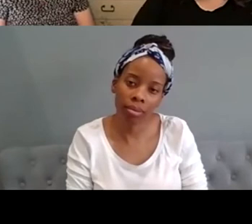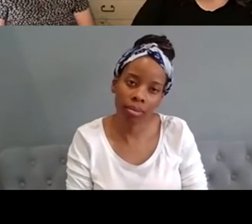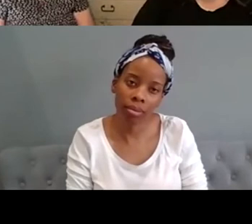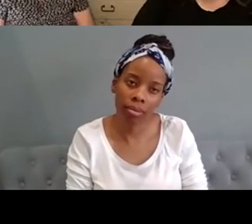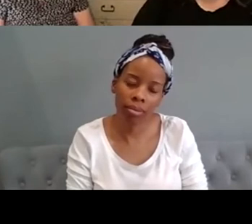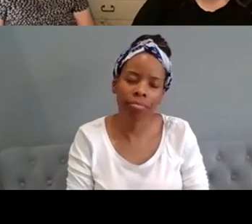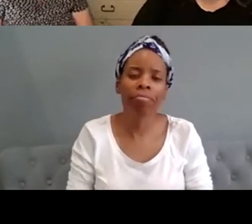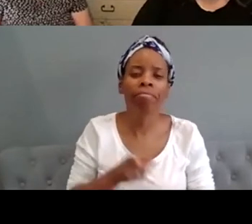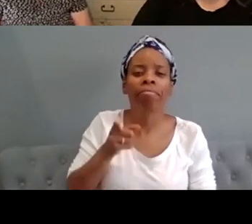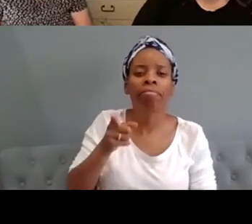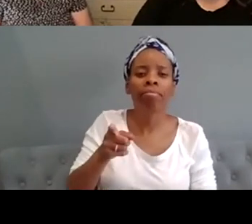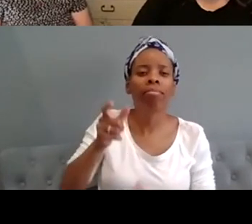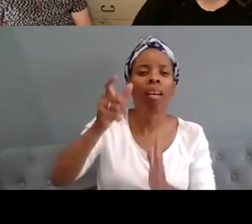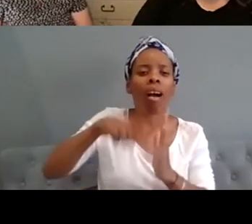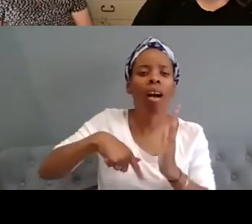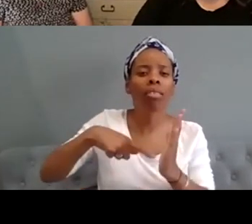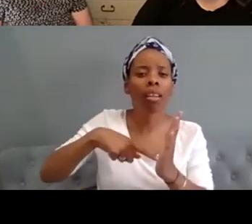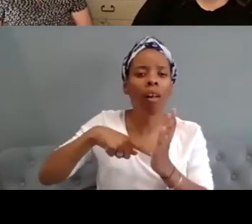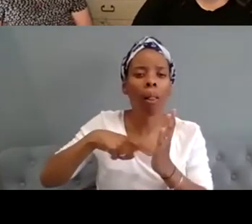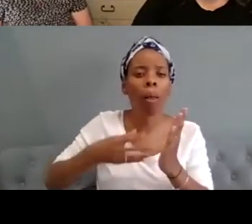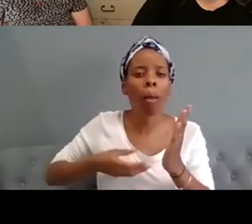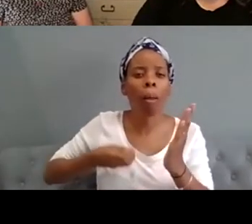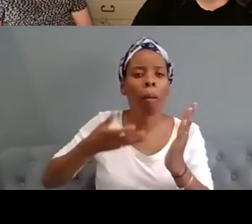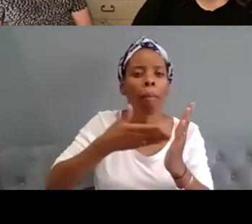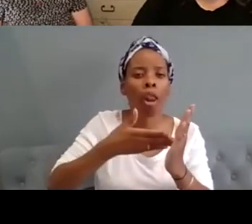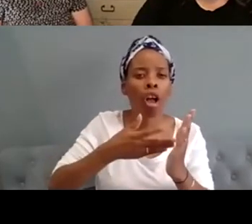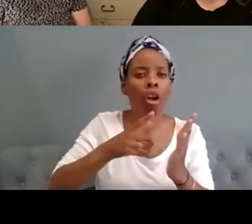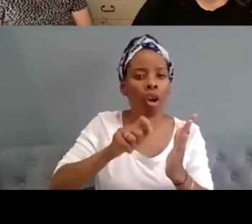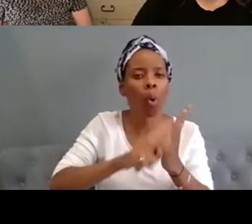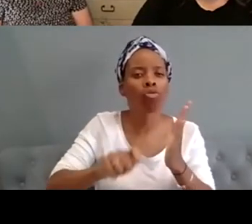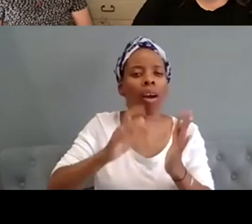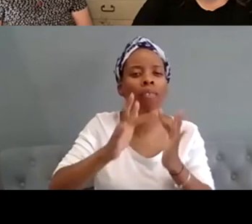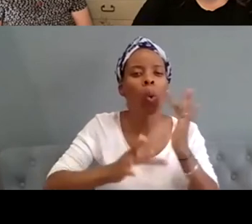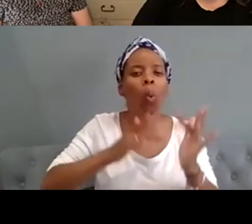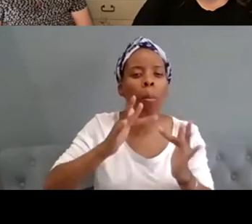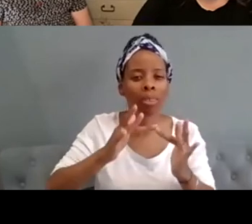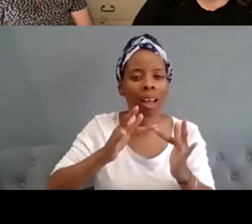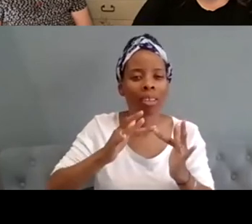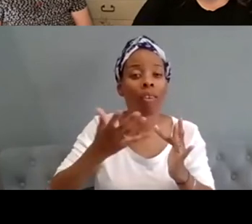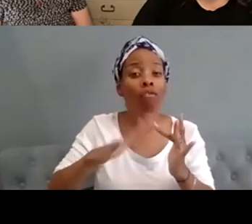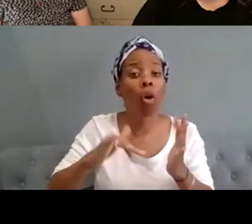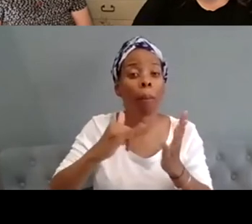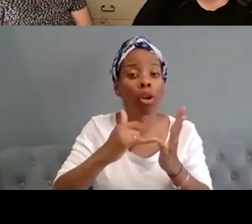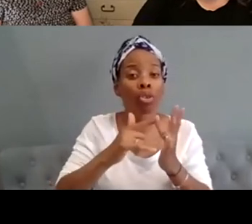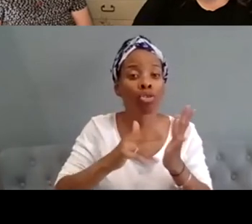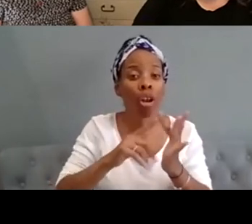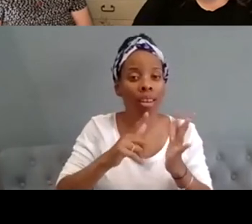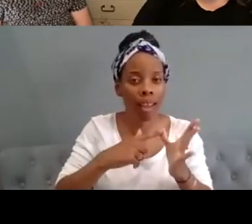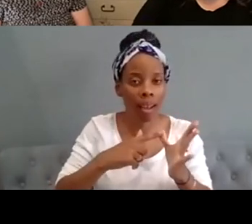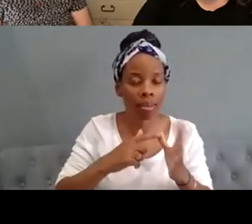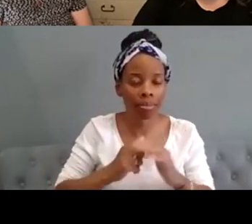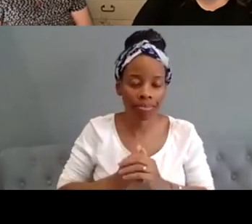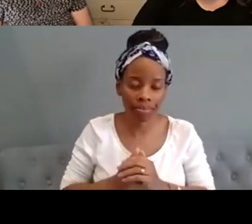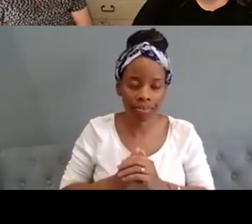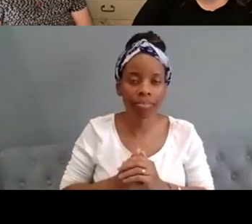wrote in your article in the blog post on the autograph website sonia um about the different ways that we